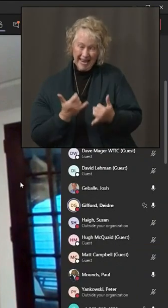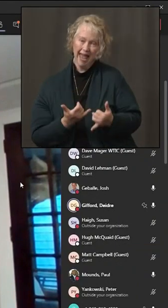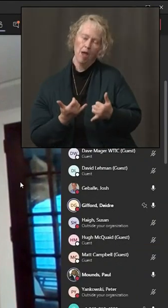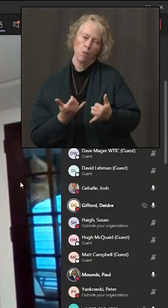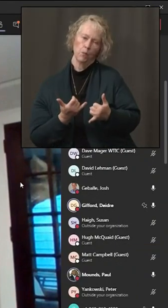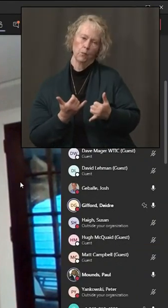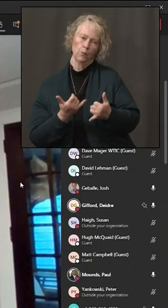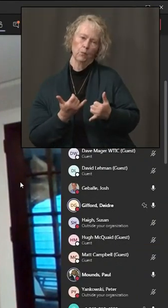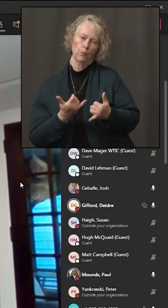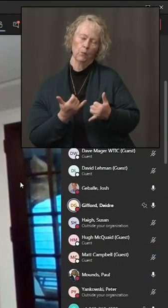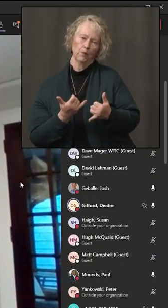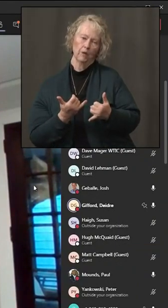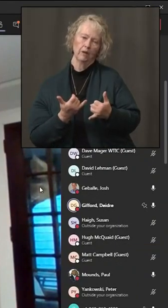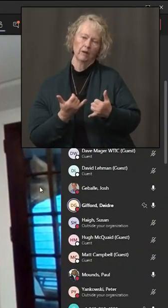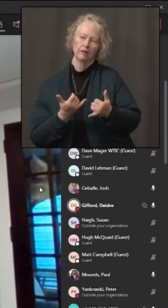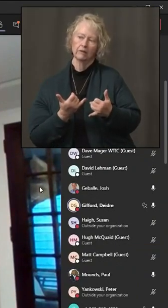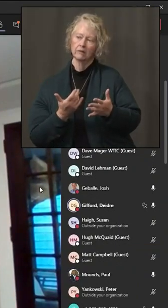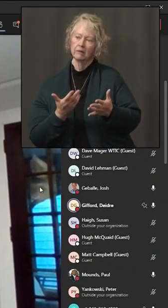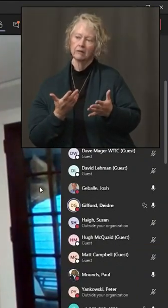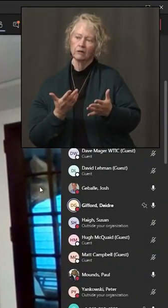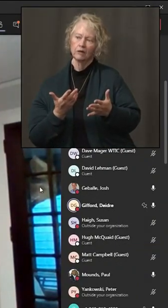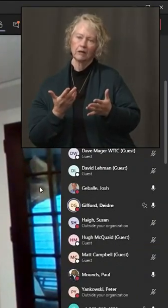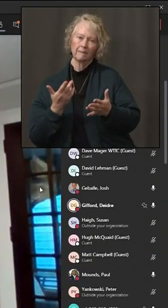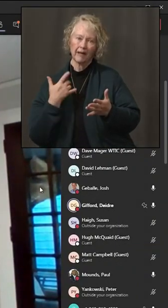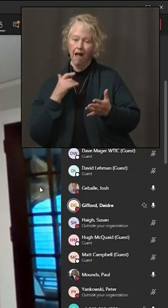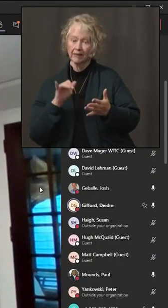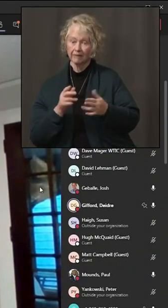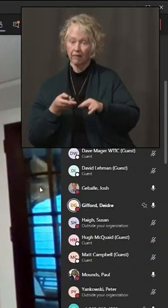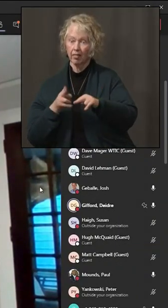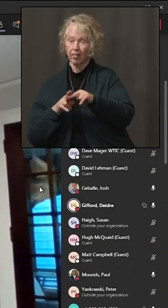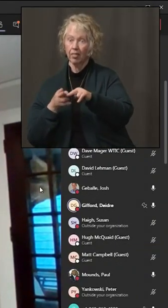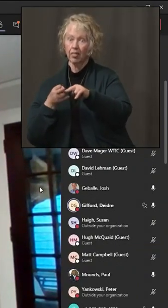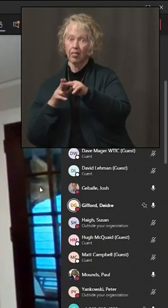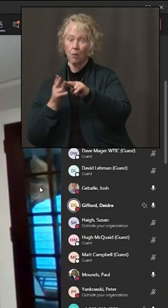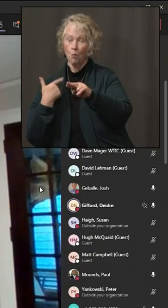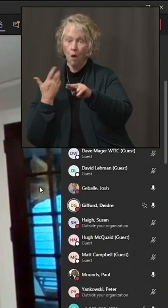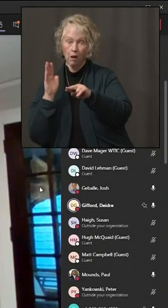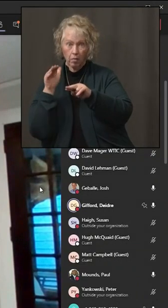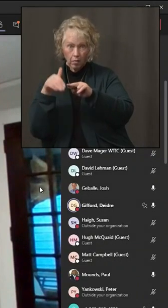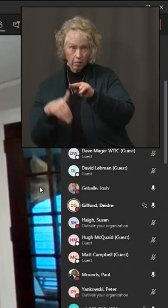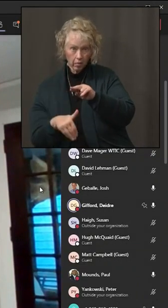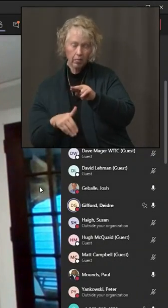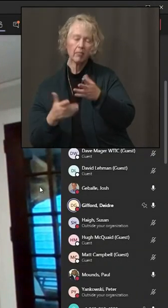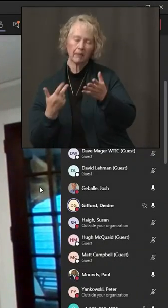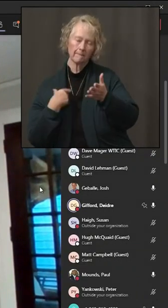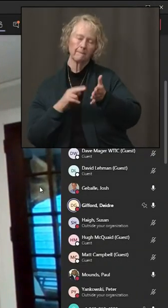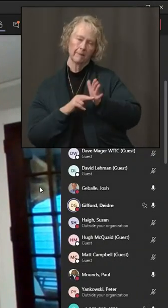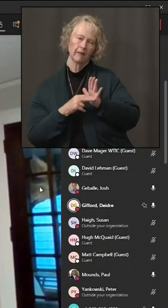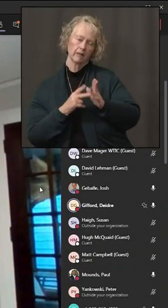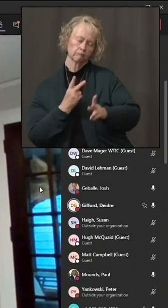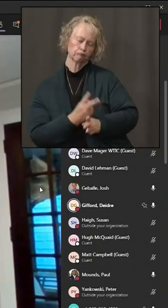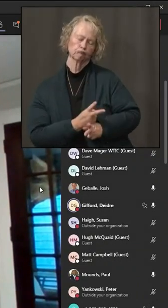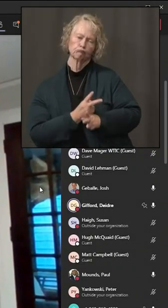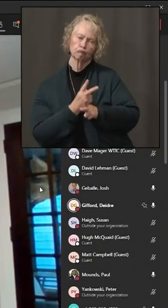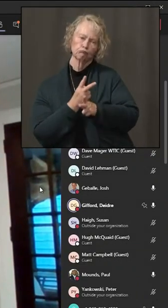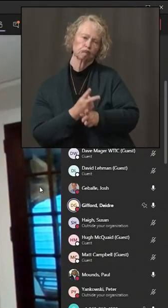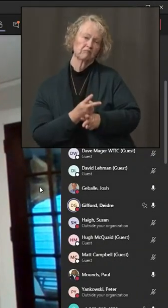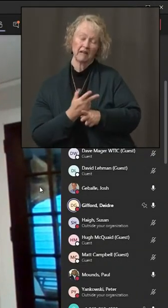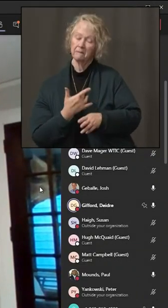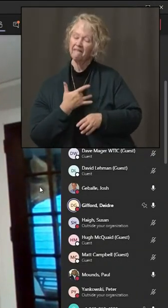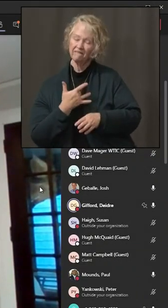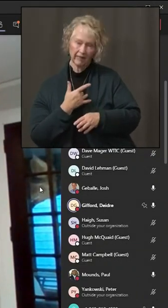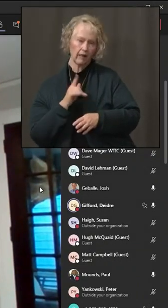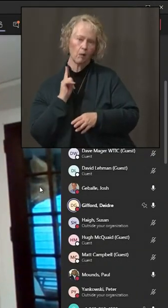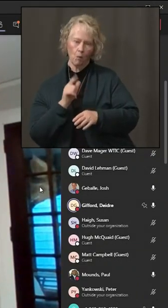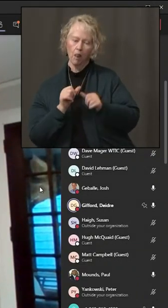increase around, but it's likely that we'll continue to see these cases into